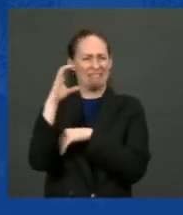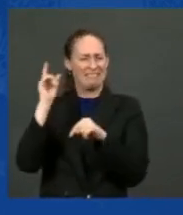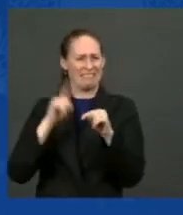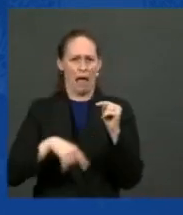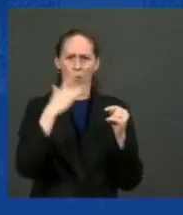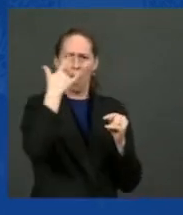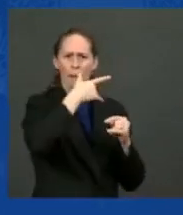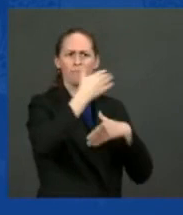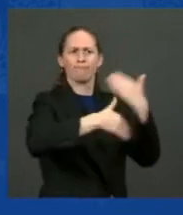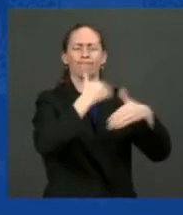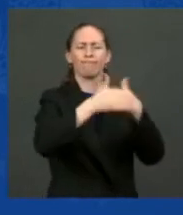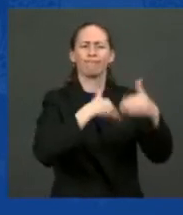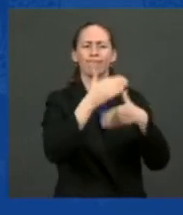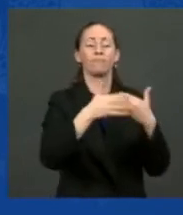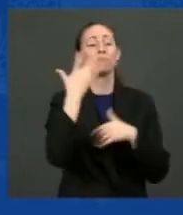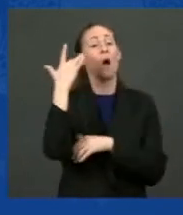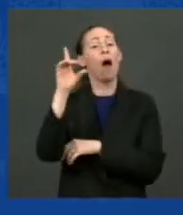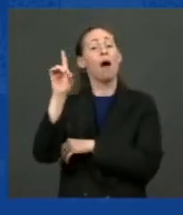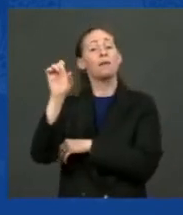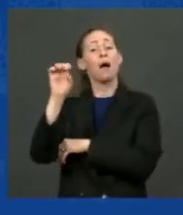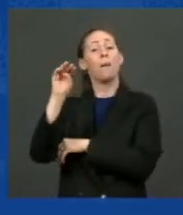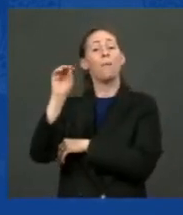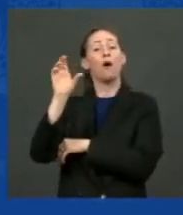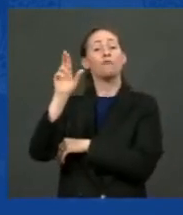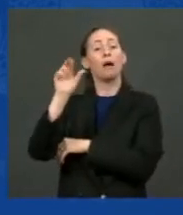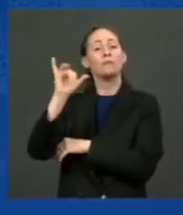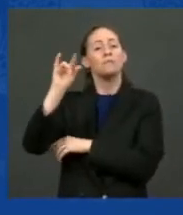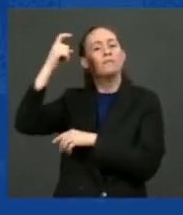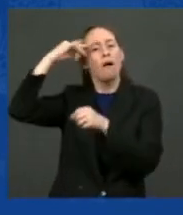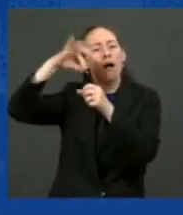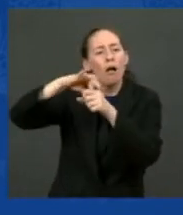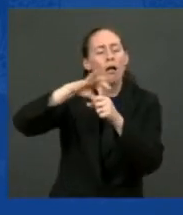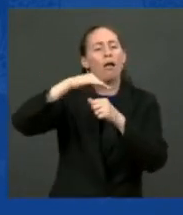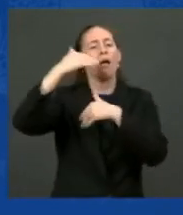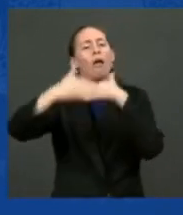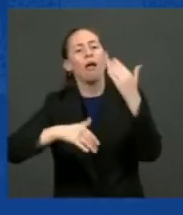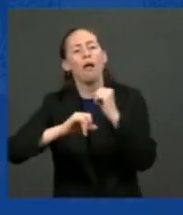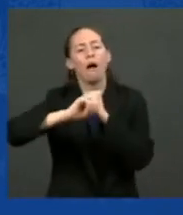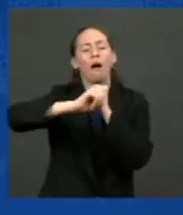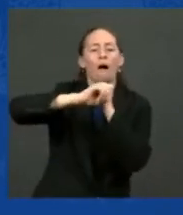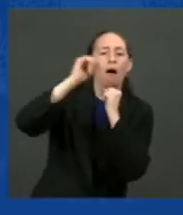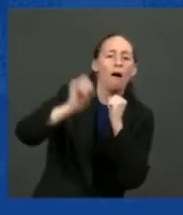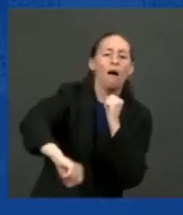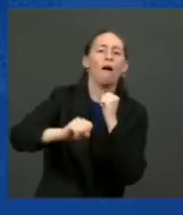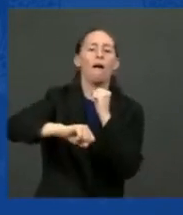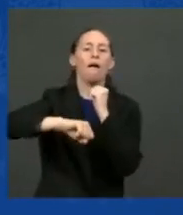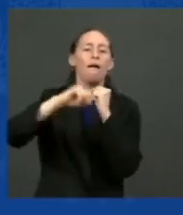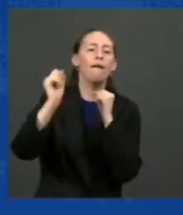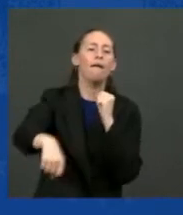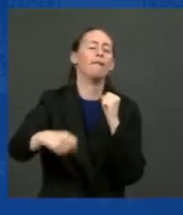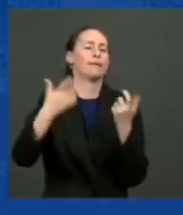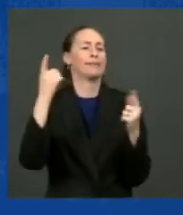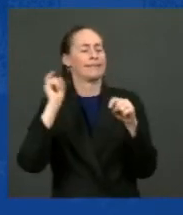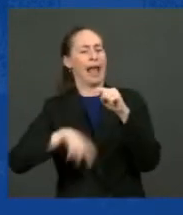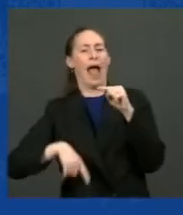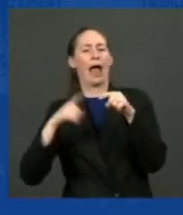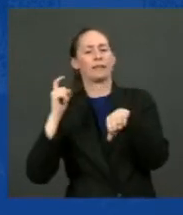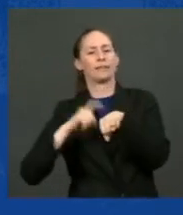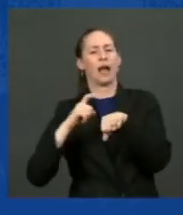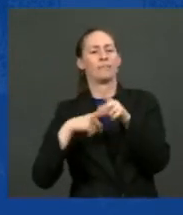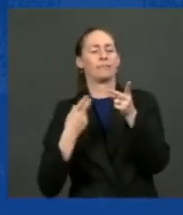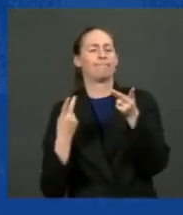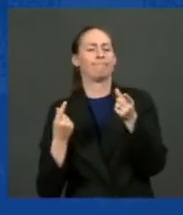democracies take so much time that they are so divided that they can't get together in time to act. They believe